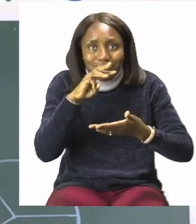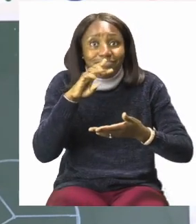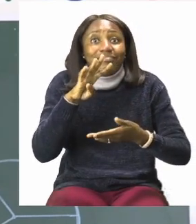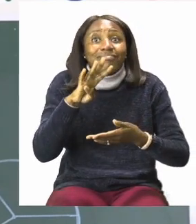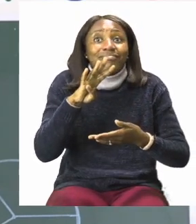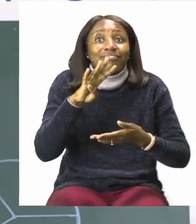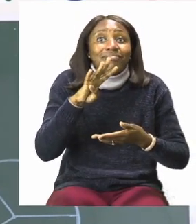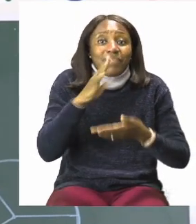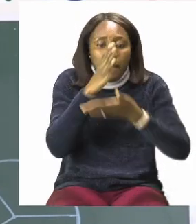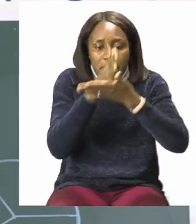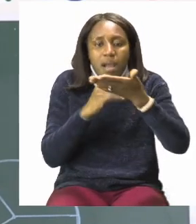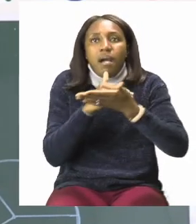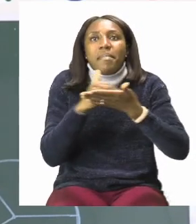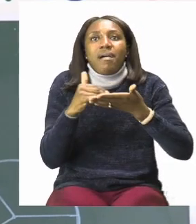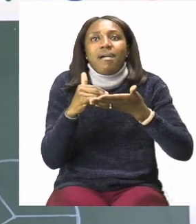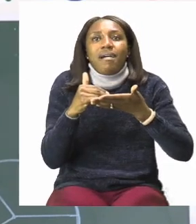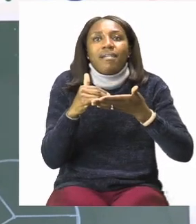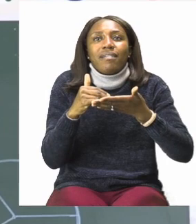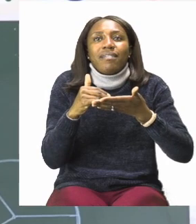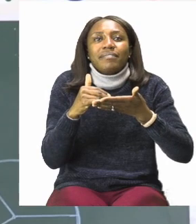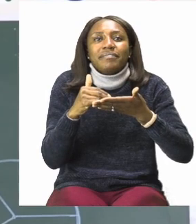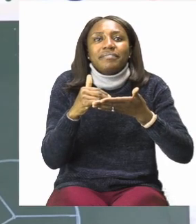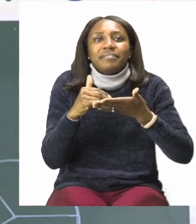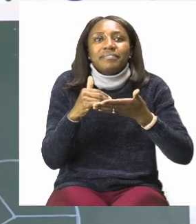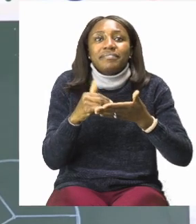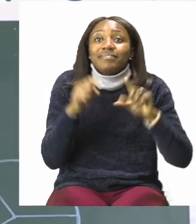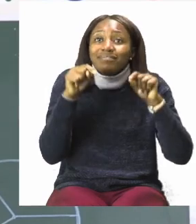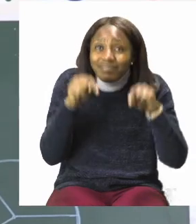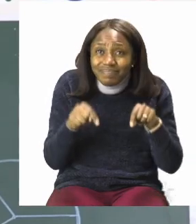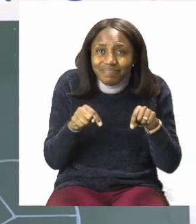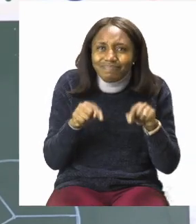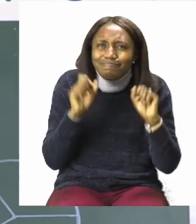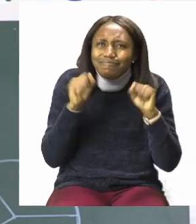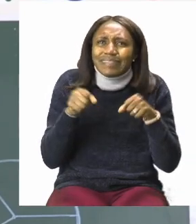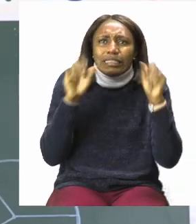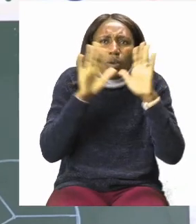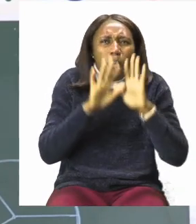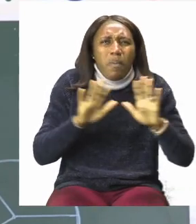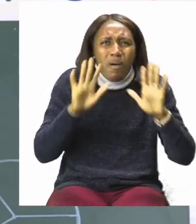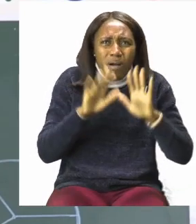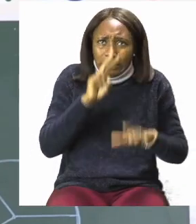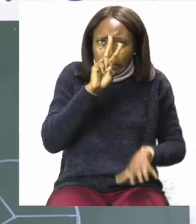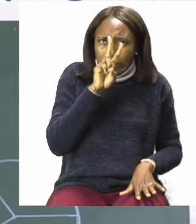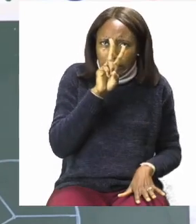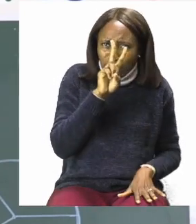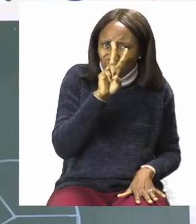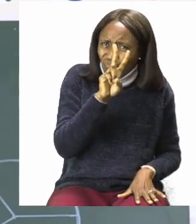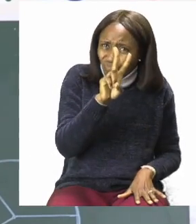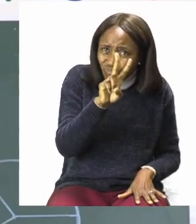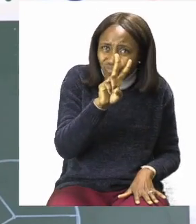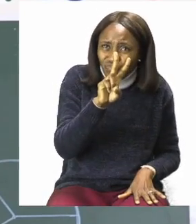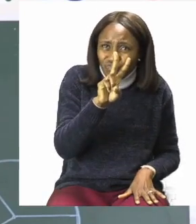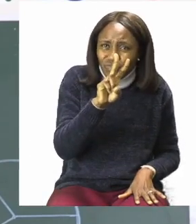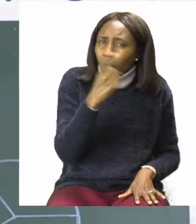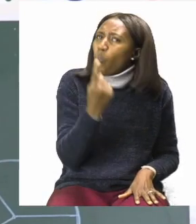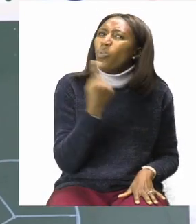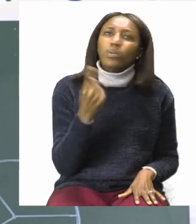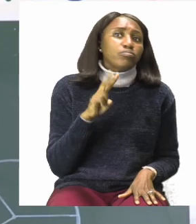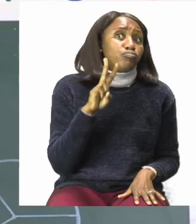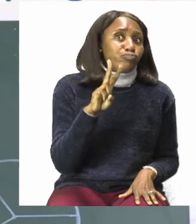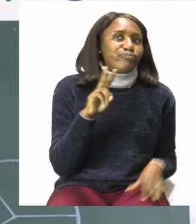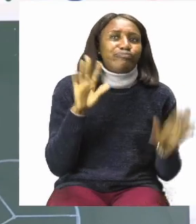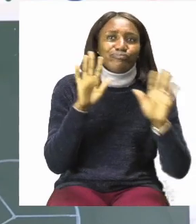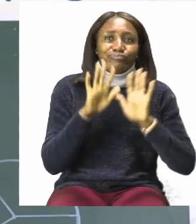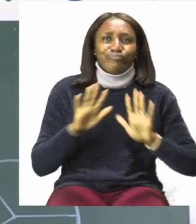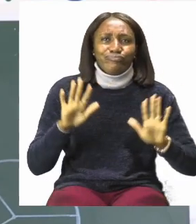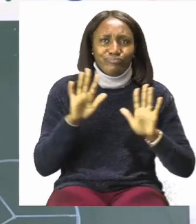These are quarters and it's now our job to color in two of them. So when you're